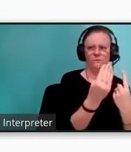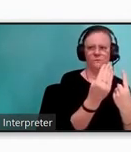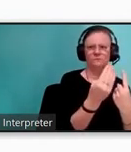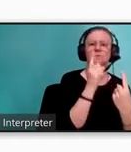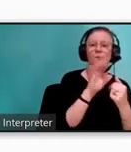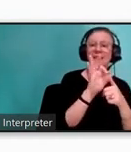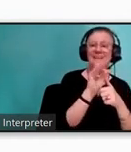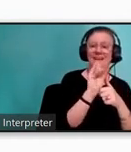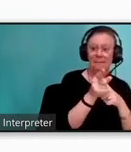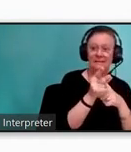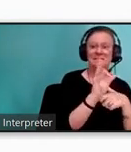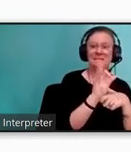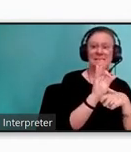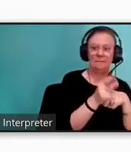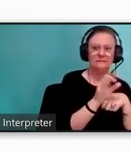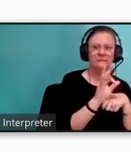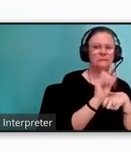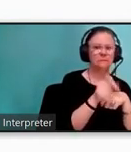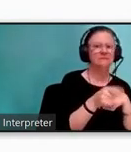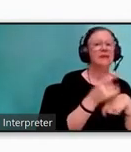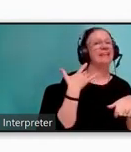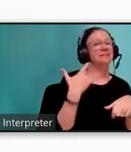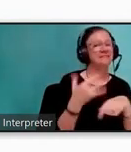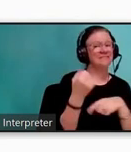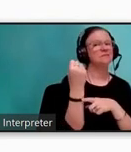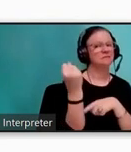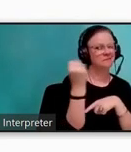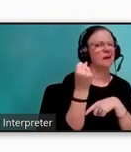90 minutes. This was the normal Saturday service pre-COVID.